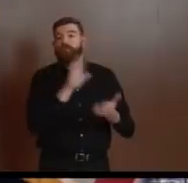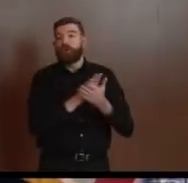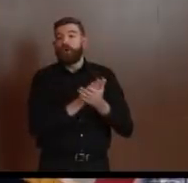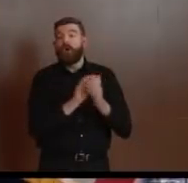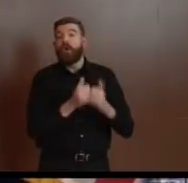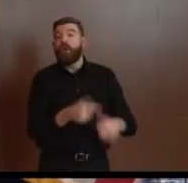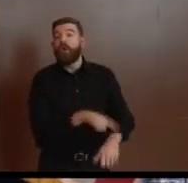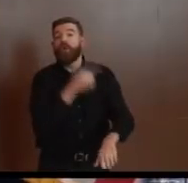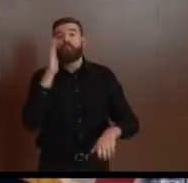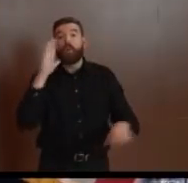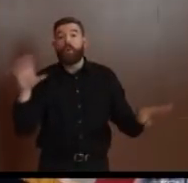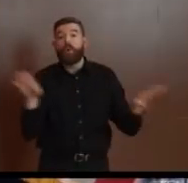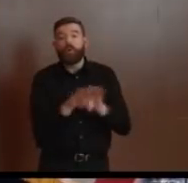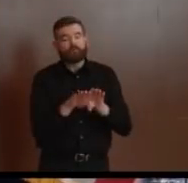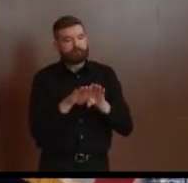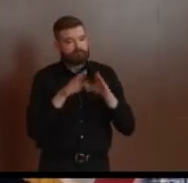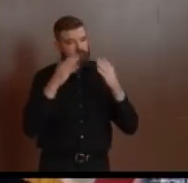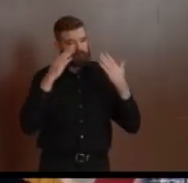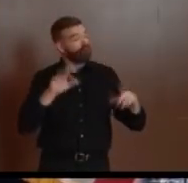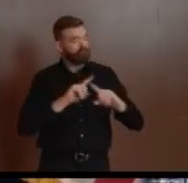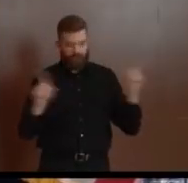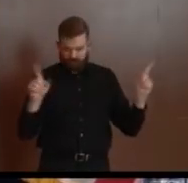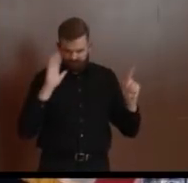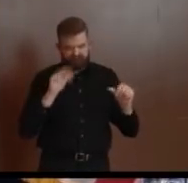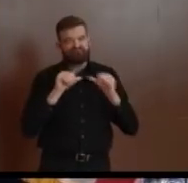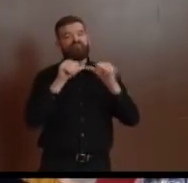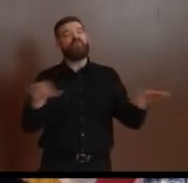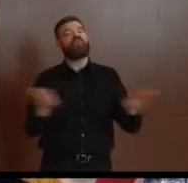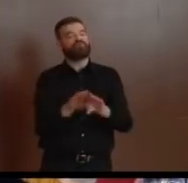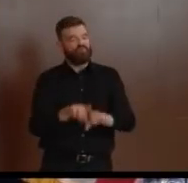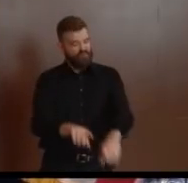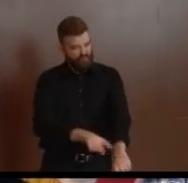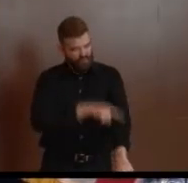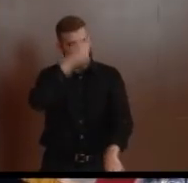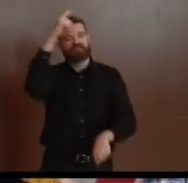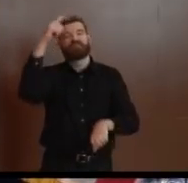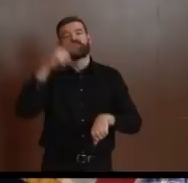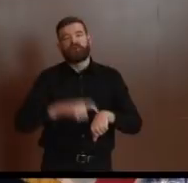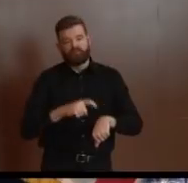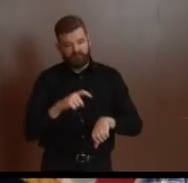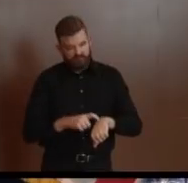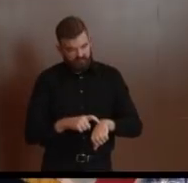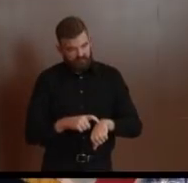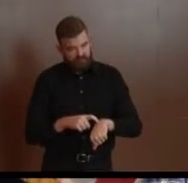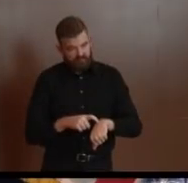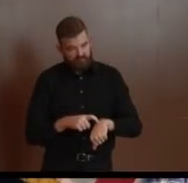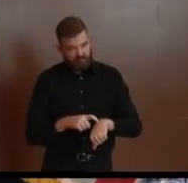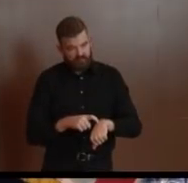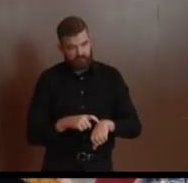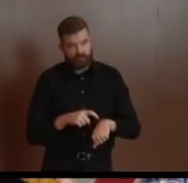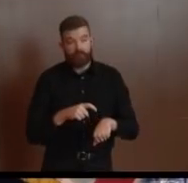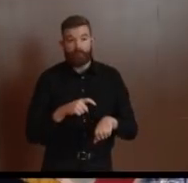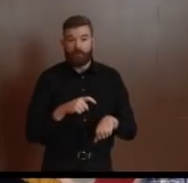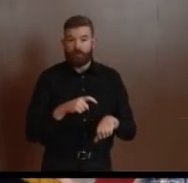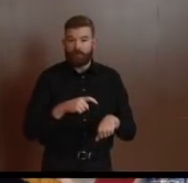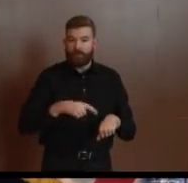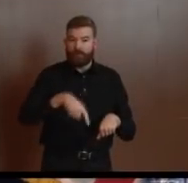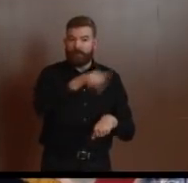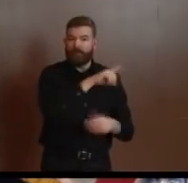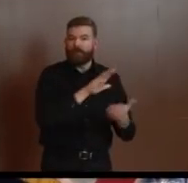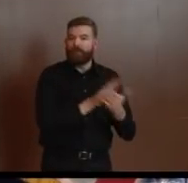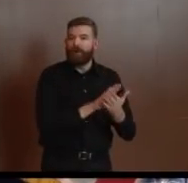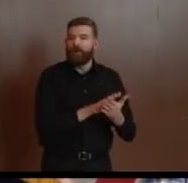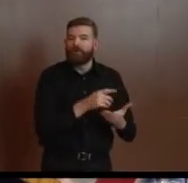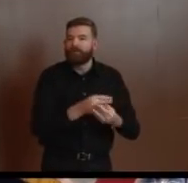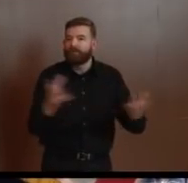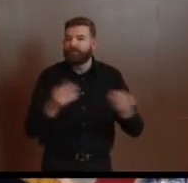An enormous amount going on, as you can imagine. We had our pre-call earlier. I've been on